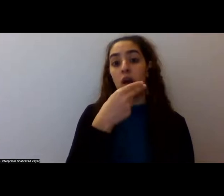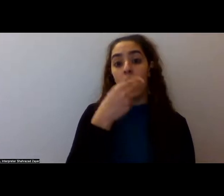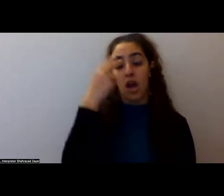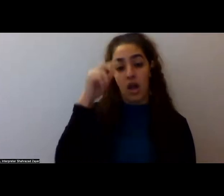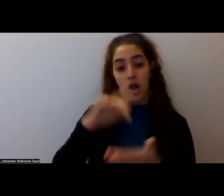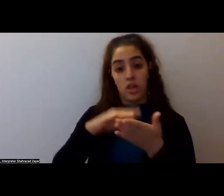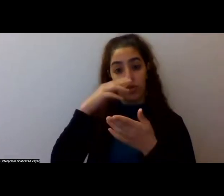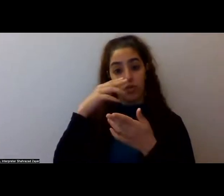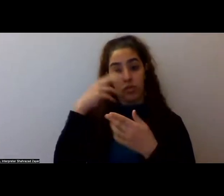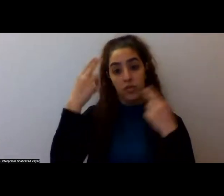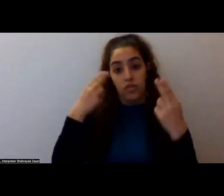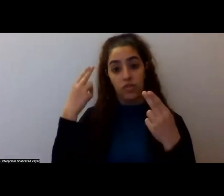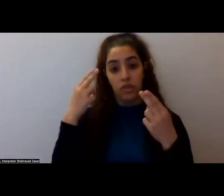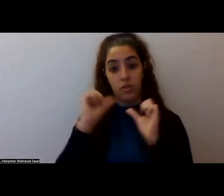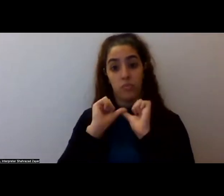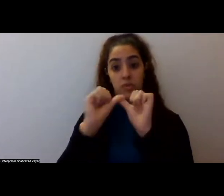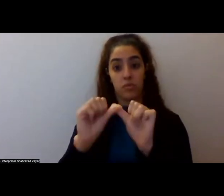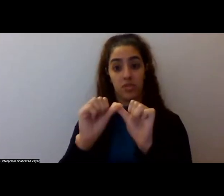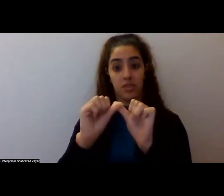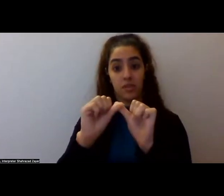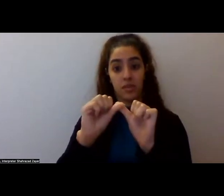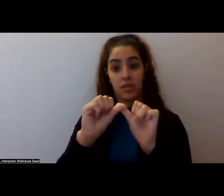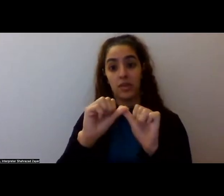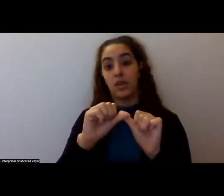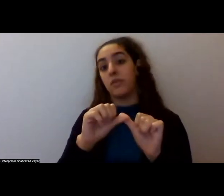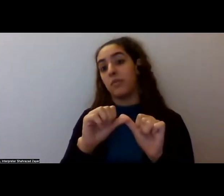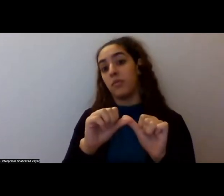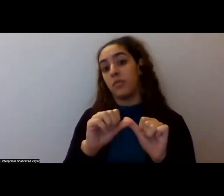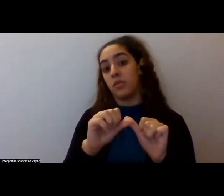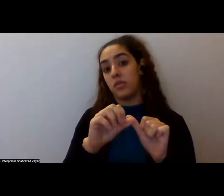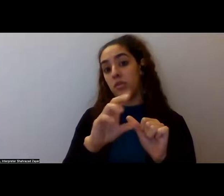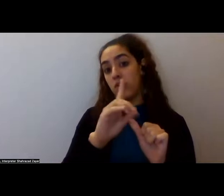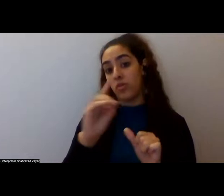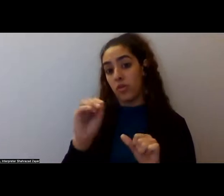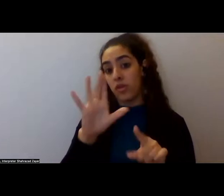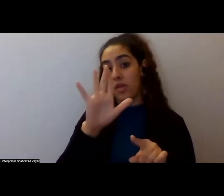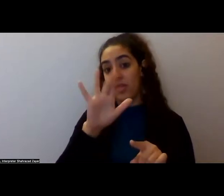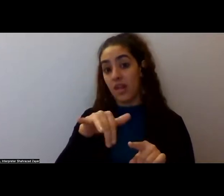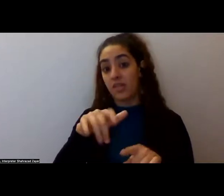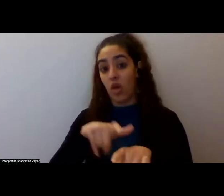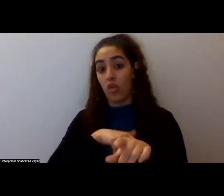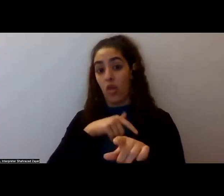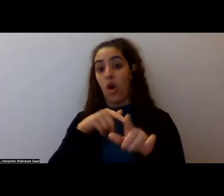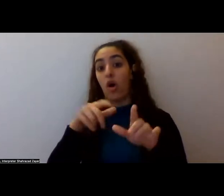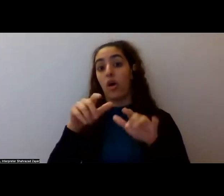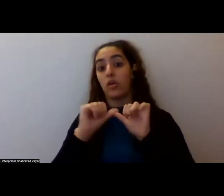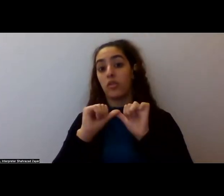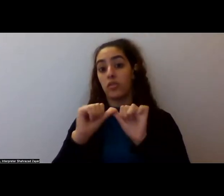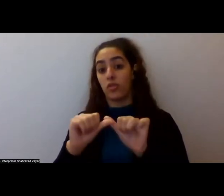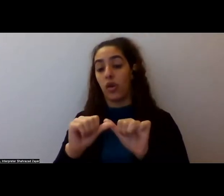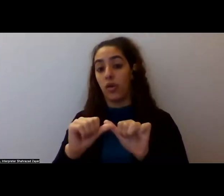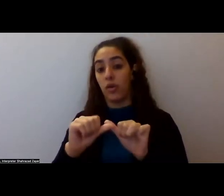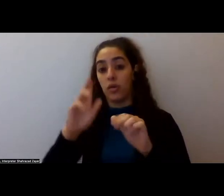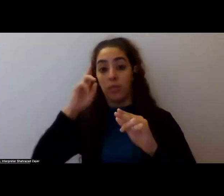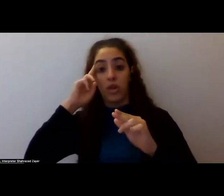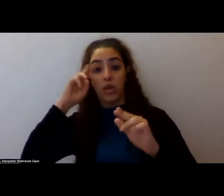which is, uh, the long-term potential of hallucinations coming, uh, through, um, there, they